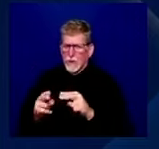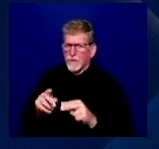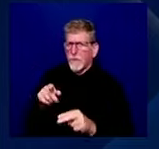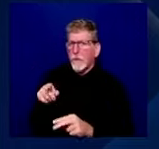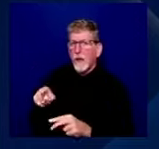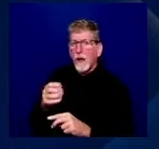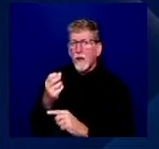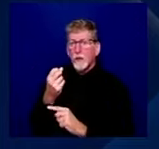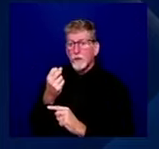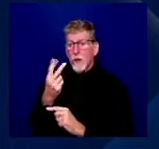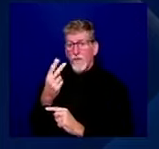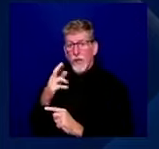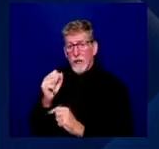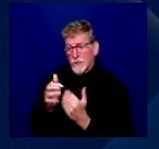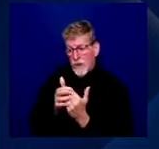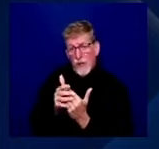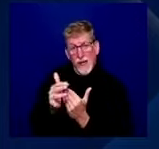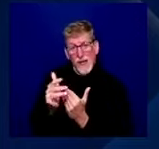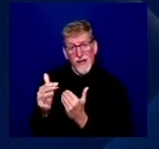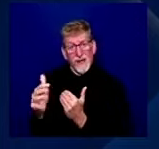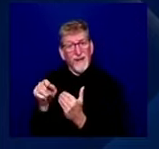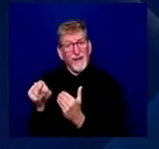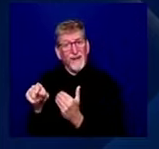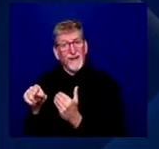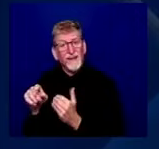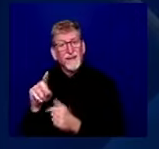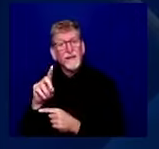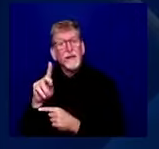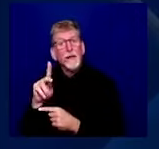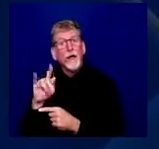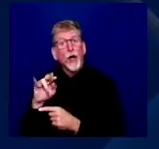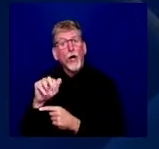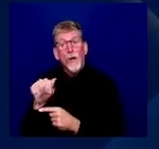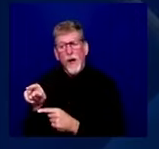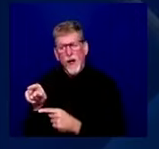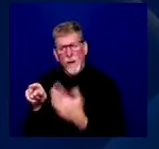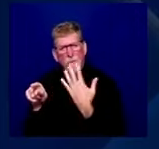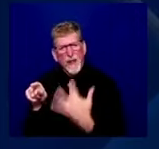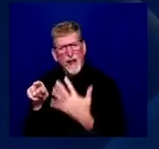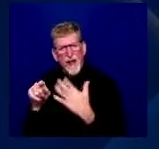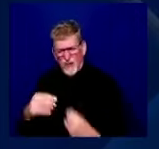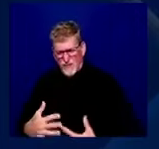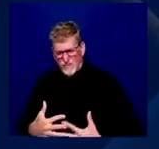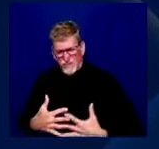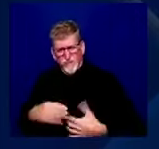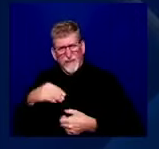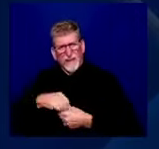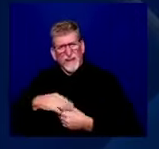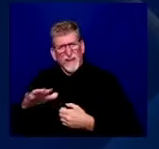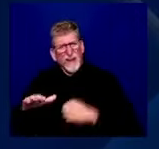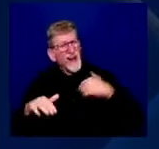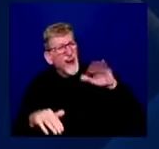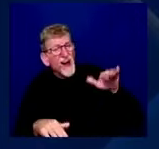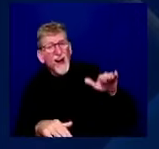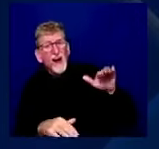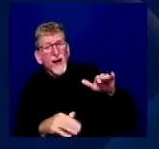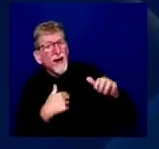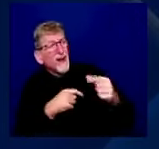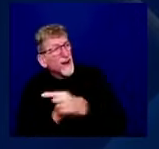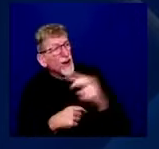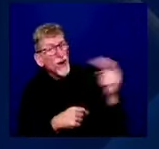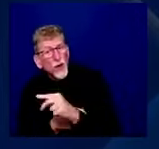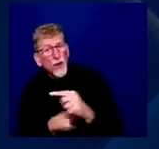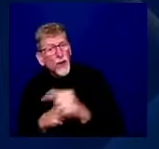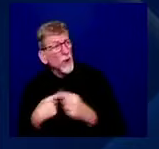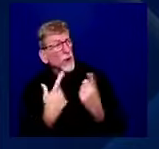to bleed internally while myself, my family begged and pleaded for them to take action. Begged